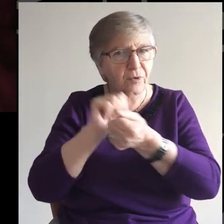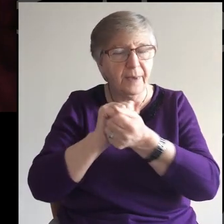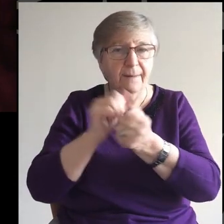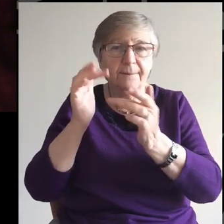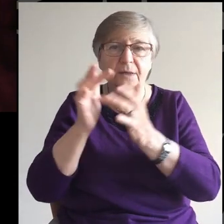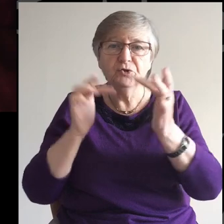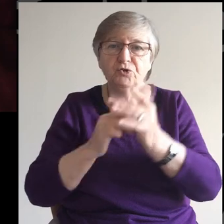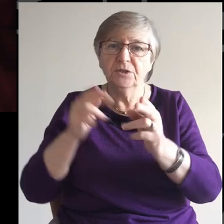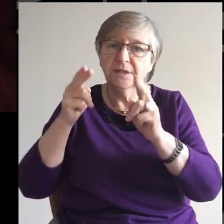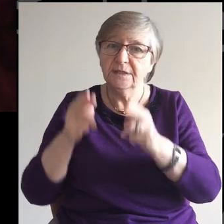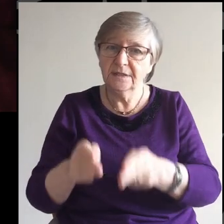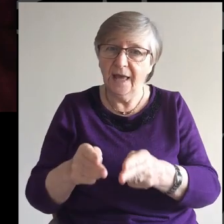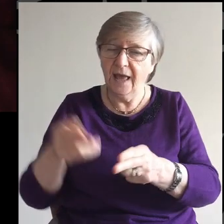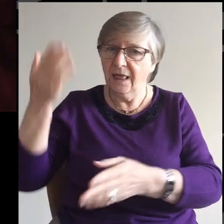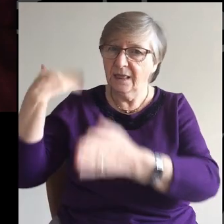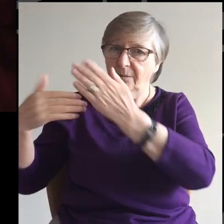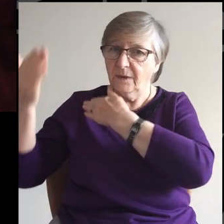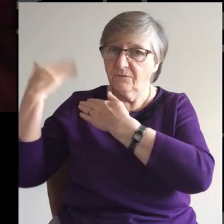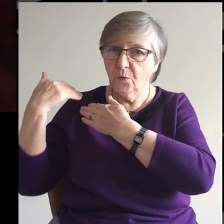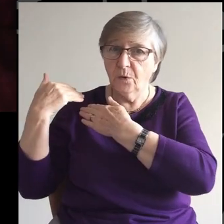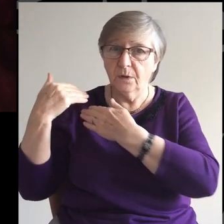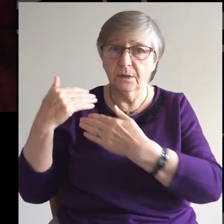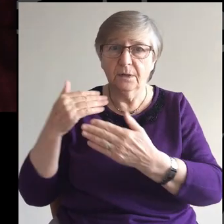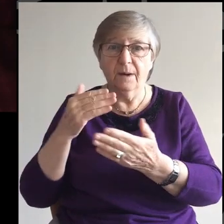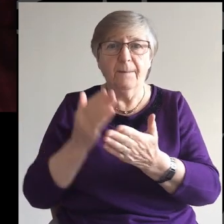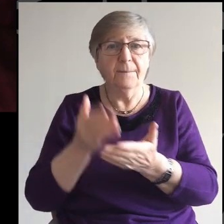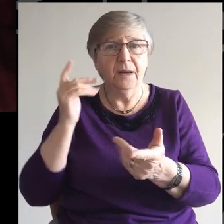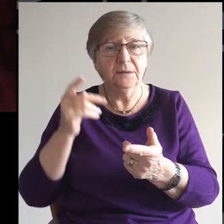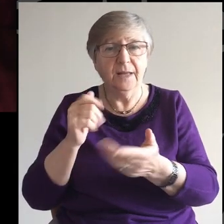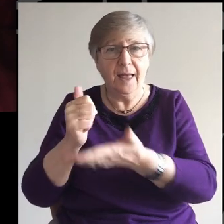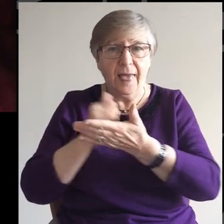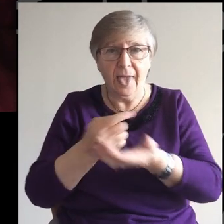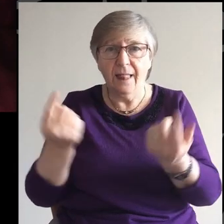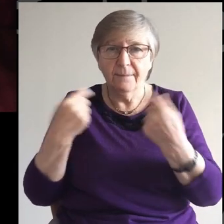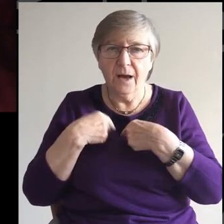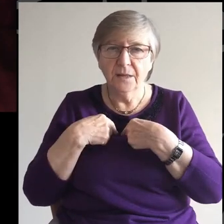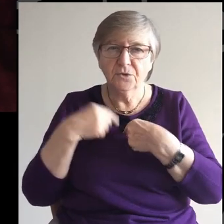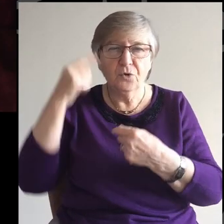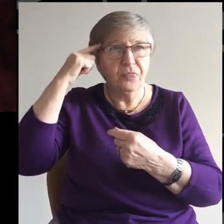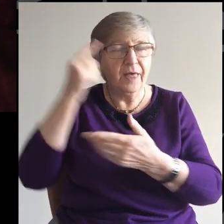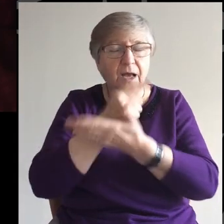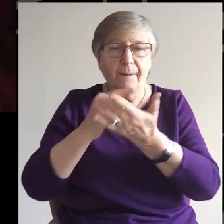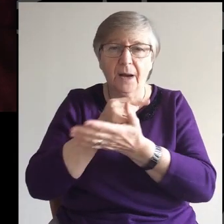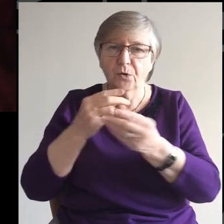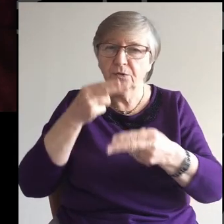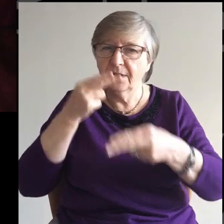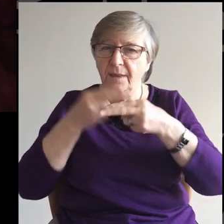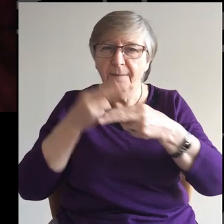that death of Jesus in the past, but they speak to us and point us to that banquet in eternity